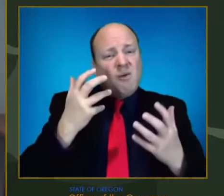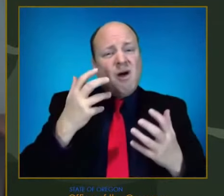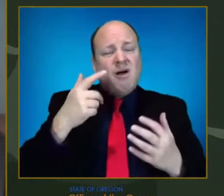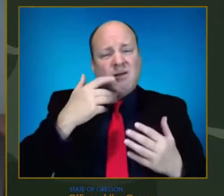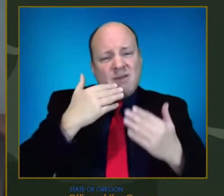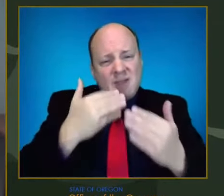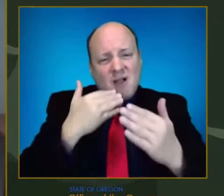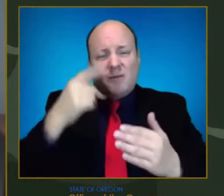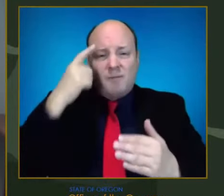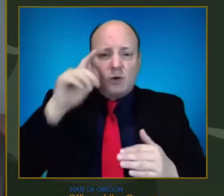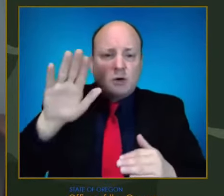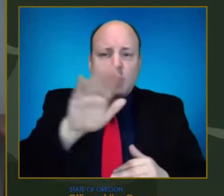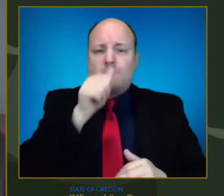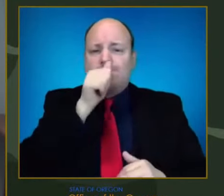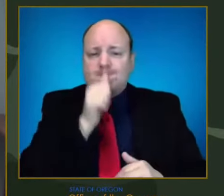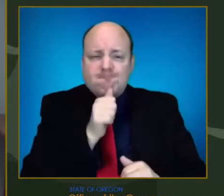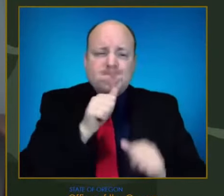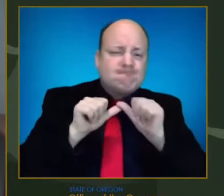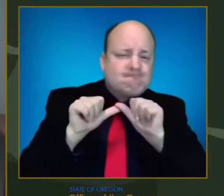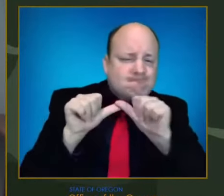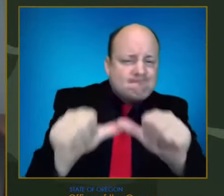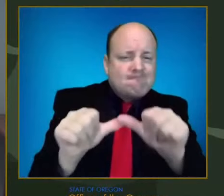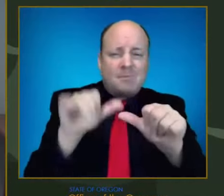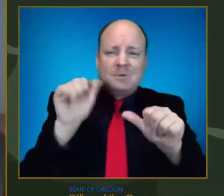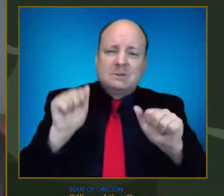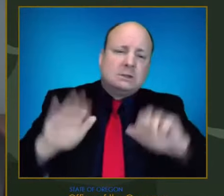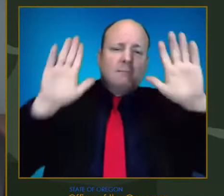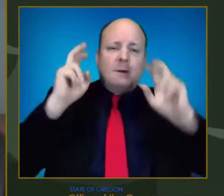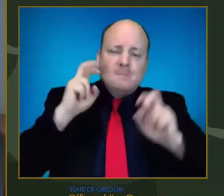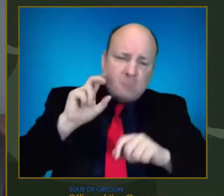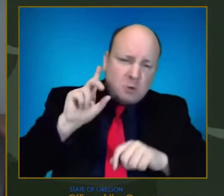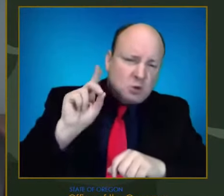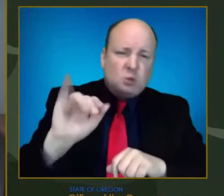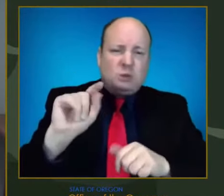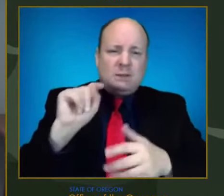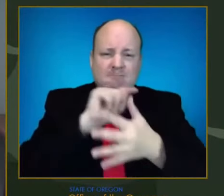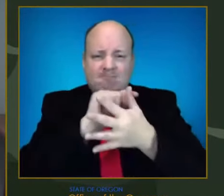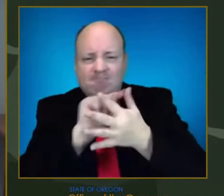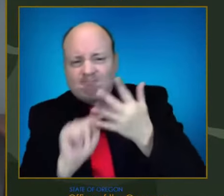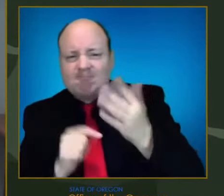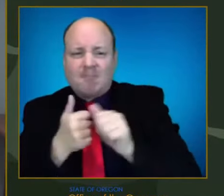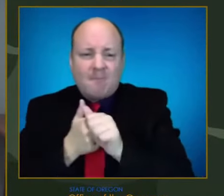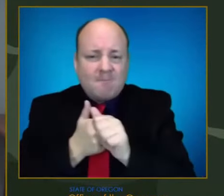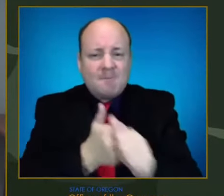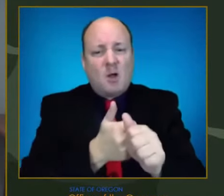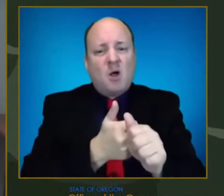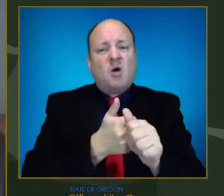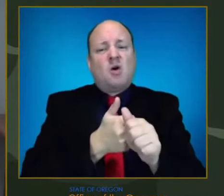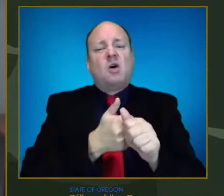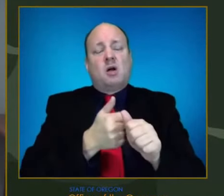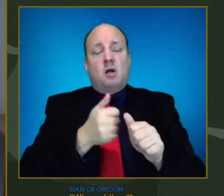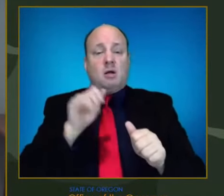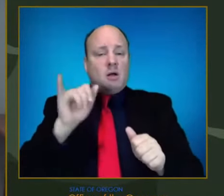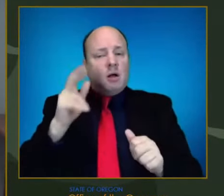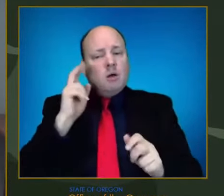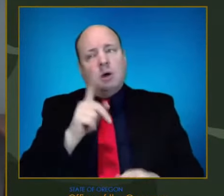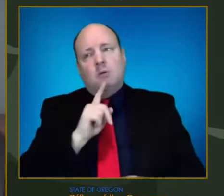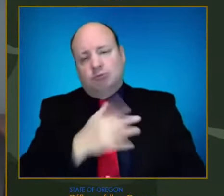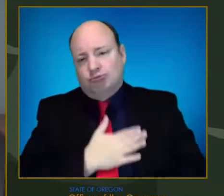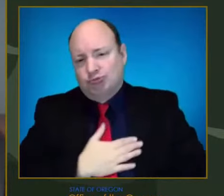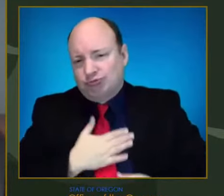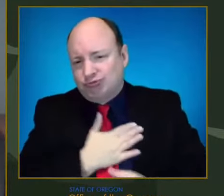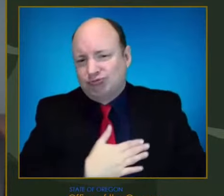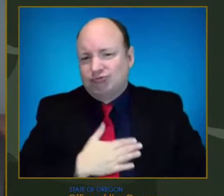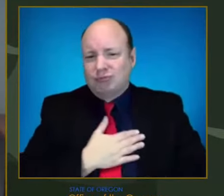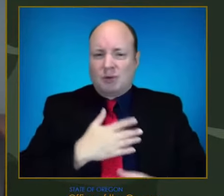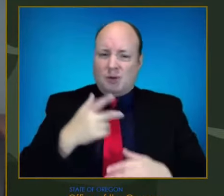that everyone is tired and pushed to their limits in many ways as a result of living and working through a pandemic. But